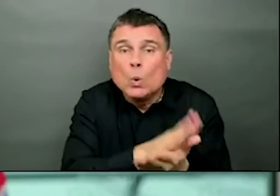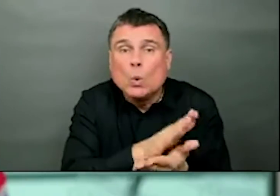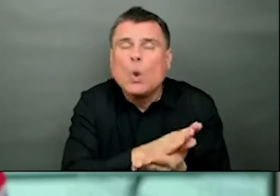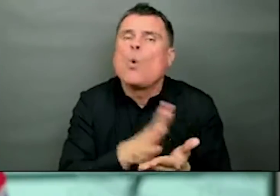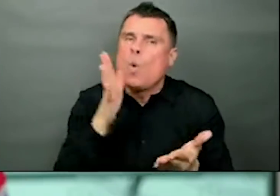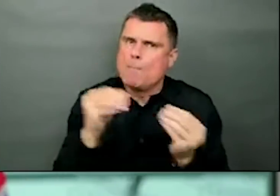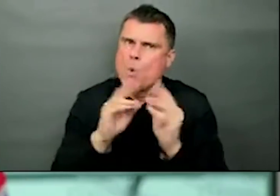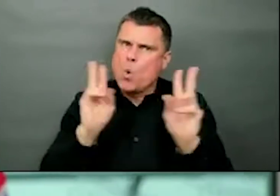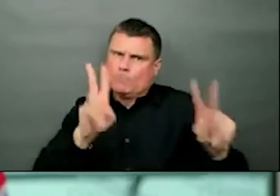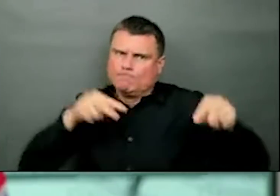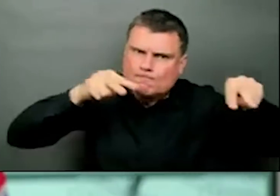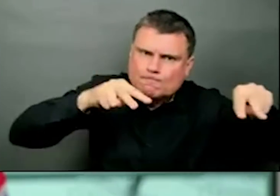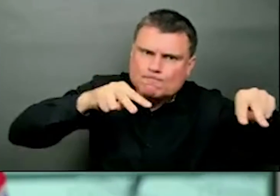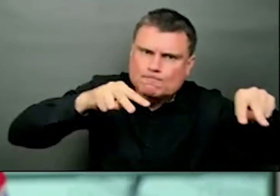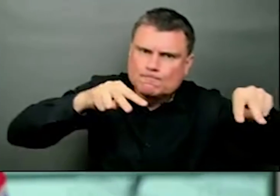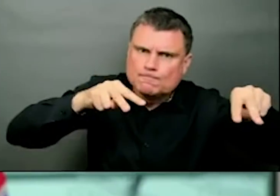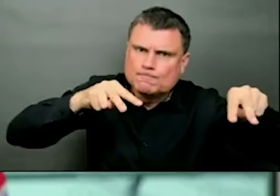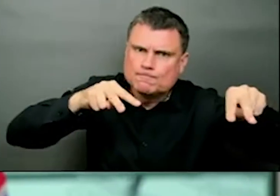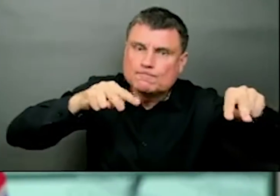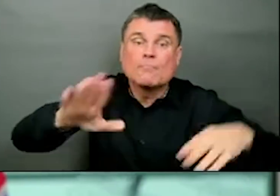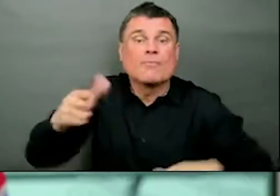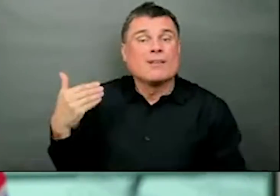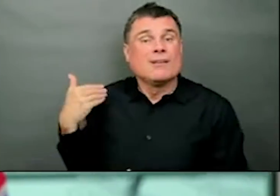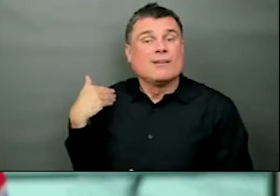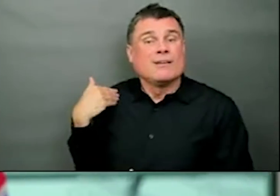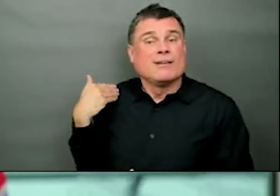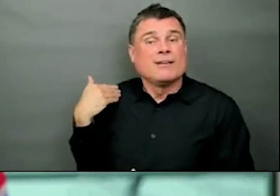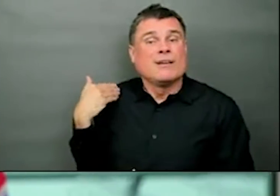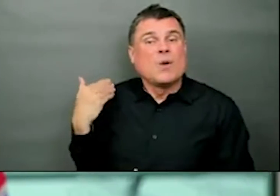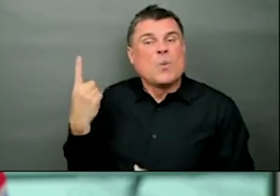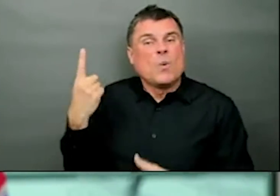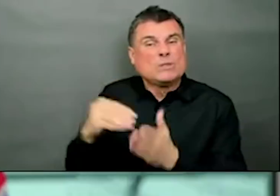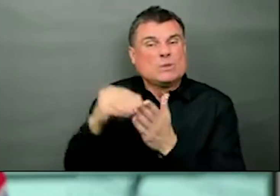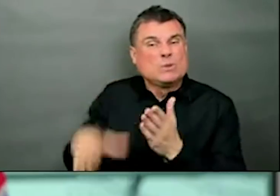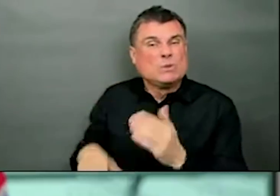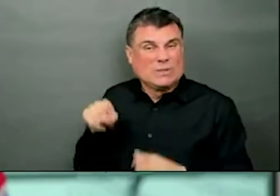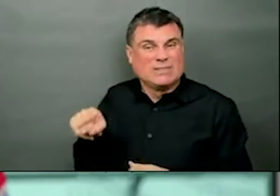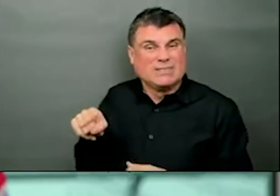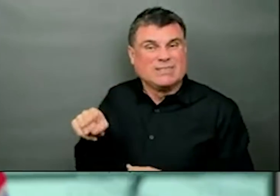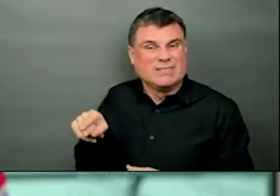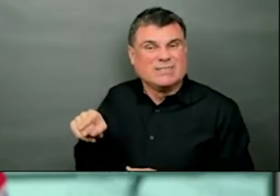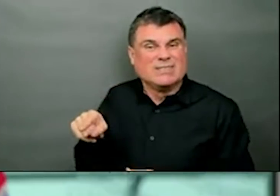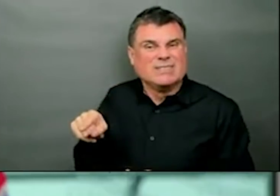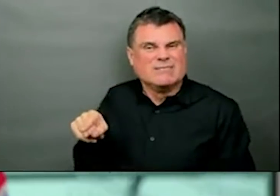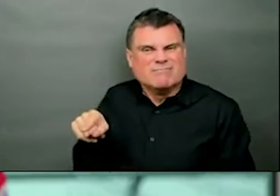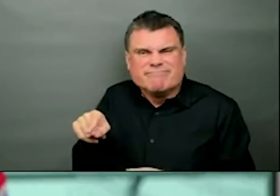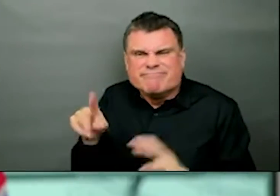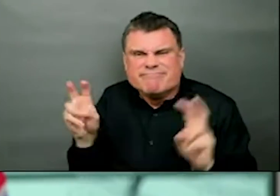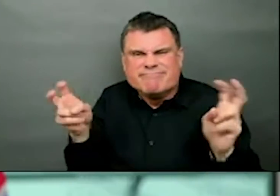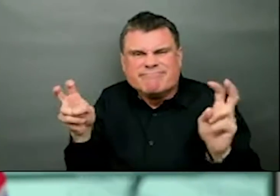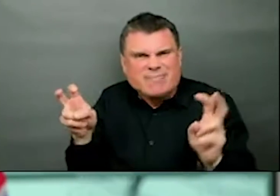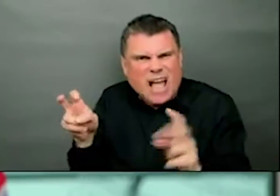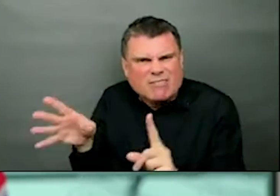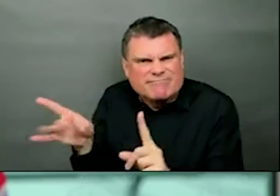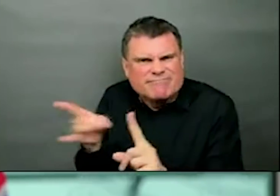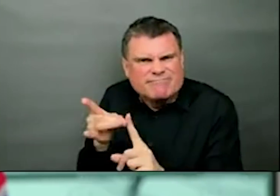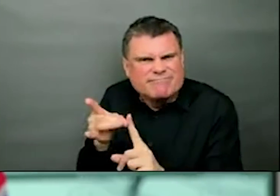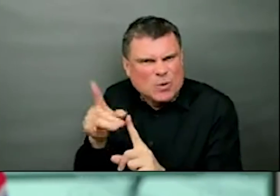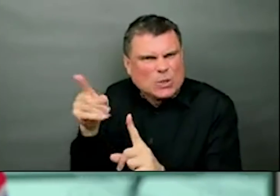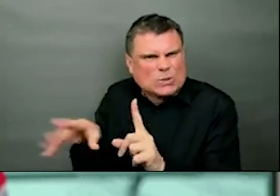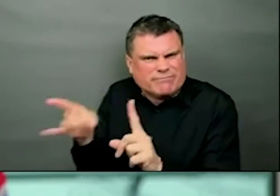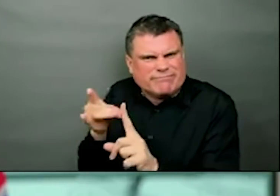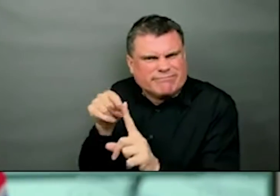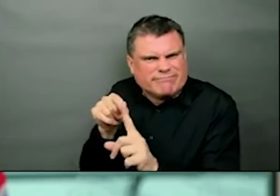And as you know, over the weekend, there were seven historical cases of people who had been infected with variants that were identified